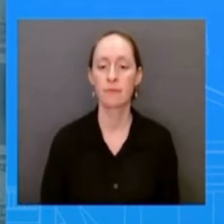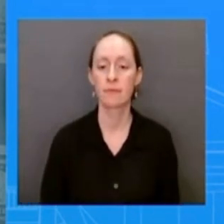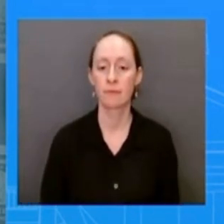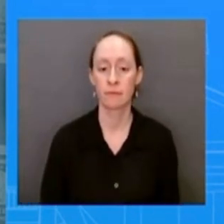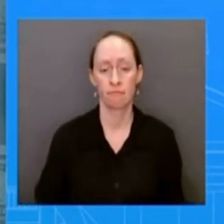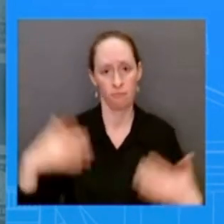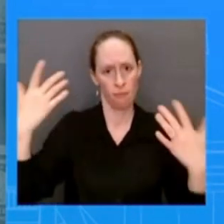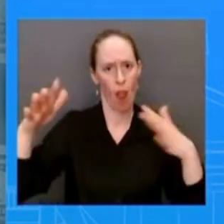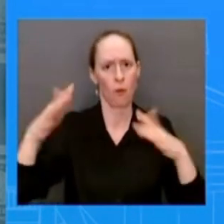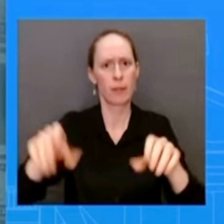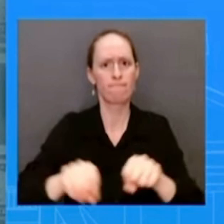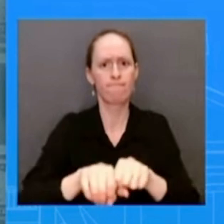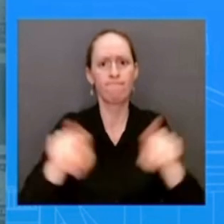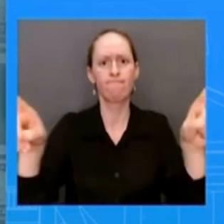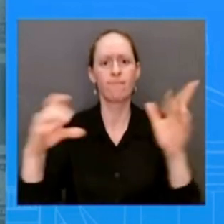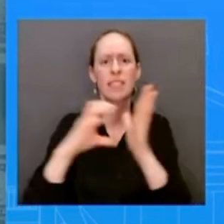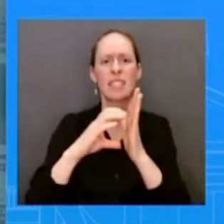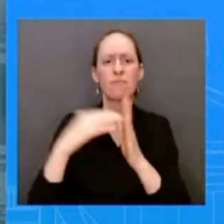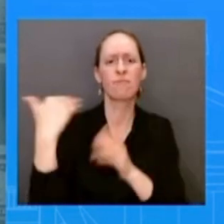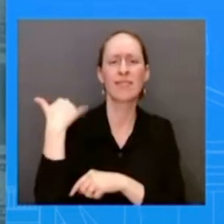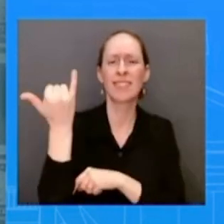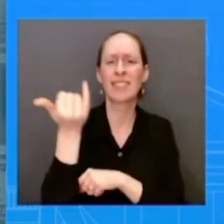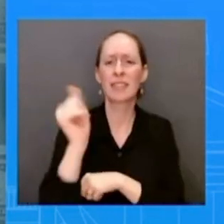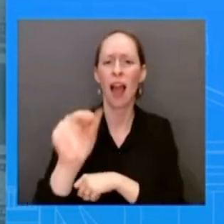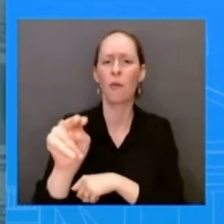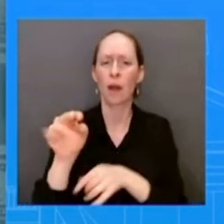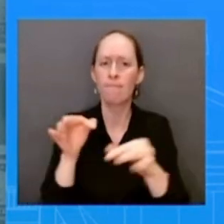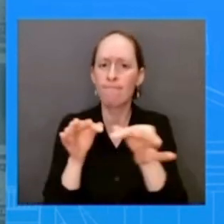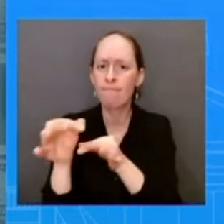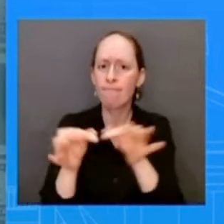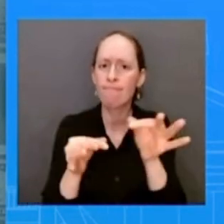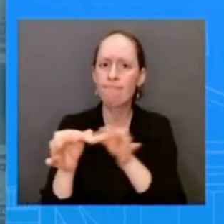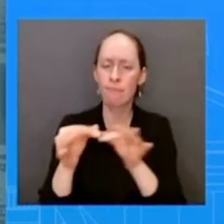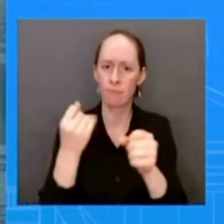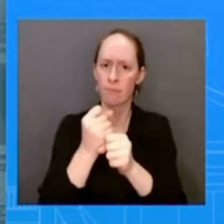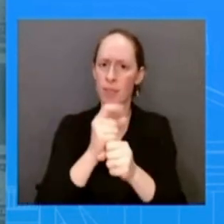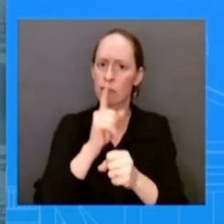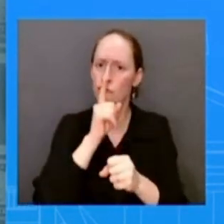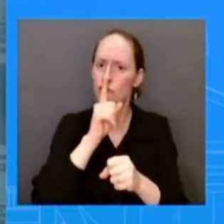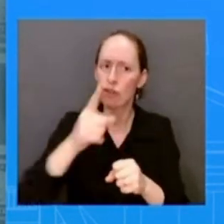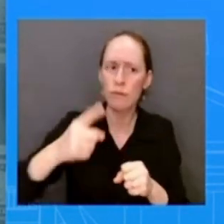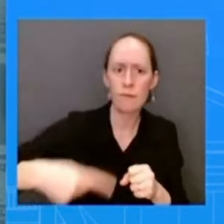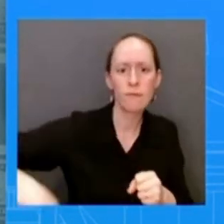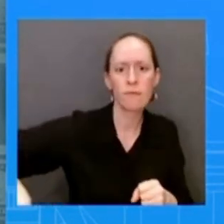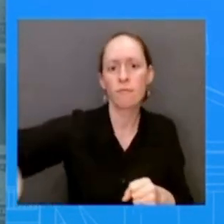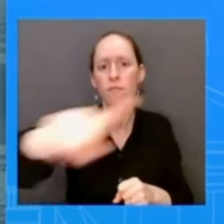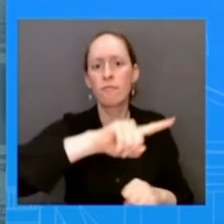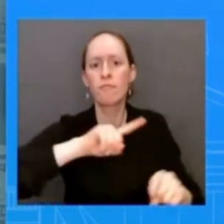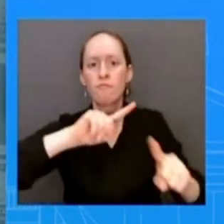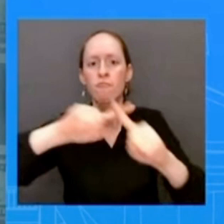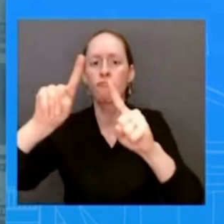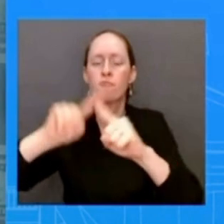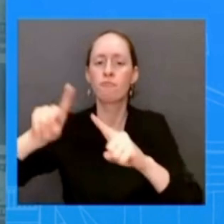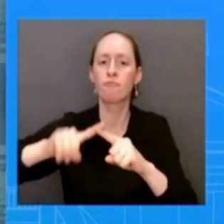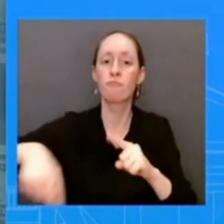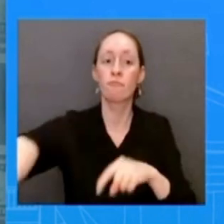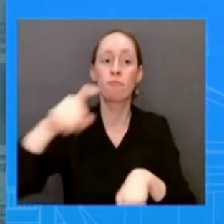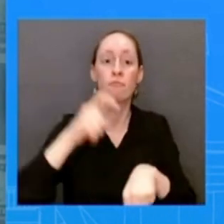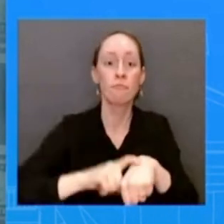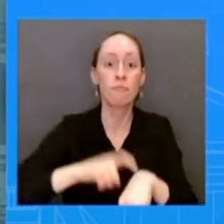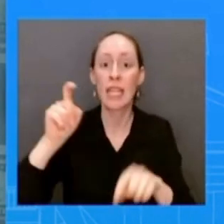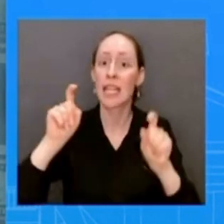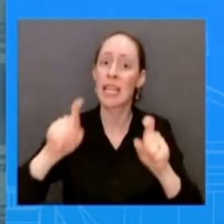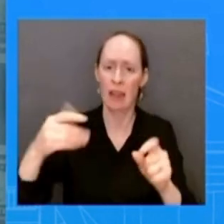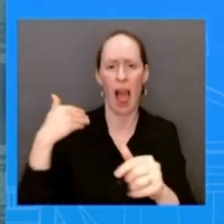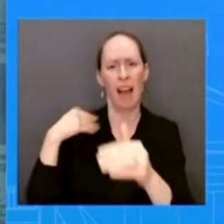access to a safe drug that and will emphasize this again is used for miscarriage management and abortion so we understand the